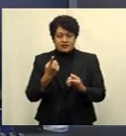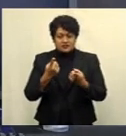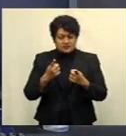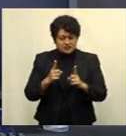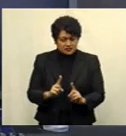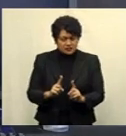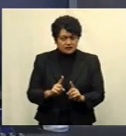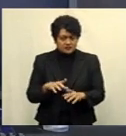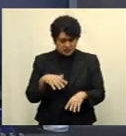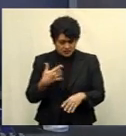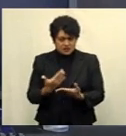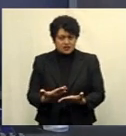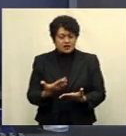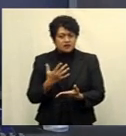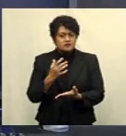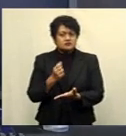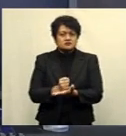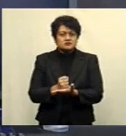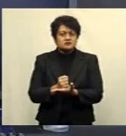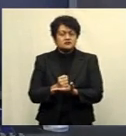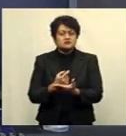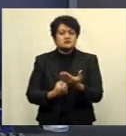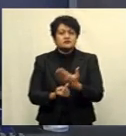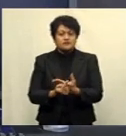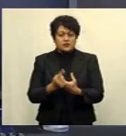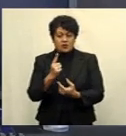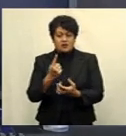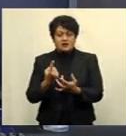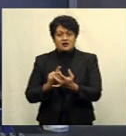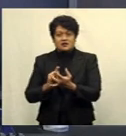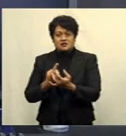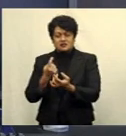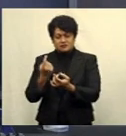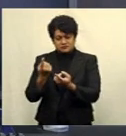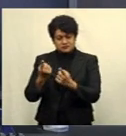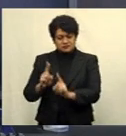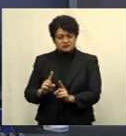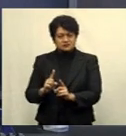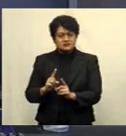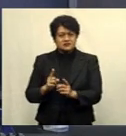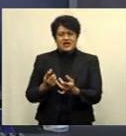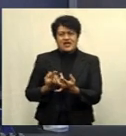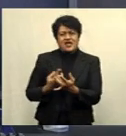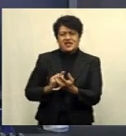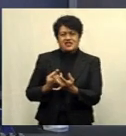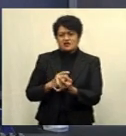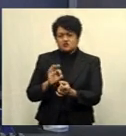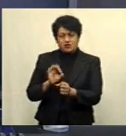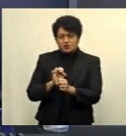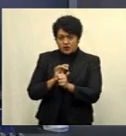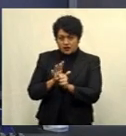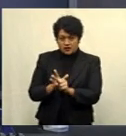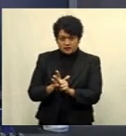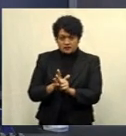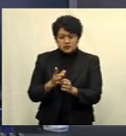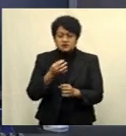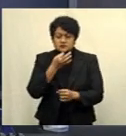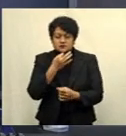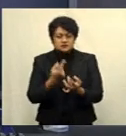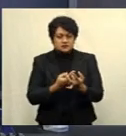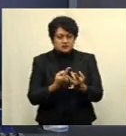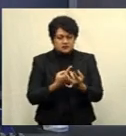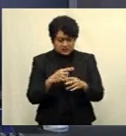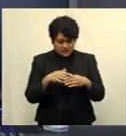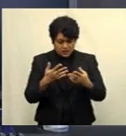confirmed as a COVID death while the other has passed away due to underlying health conditions. Three deaths are currently under investigation.